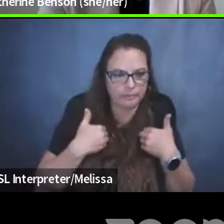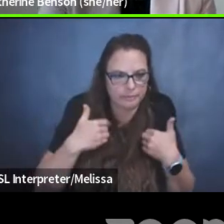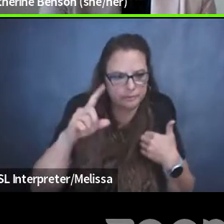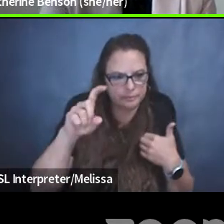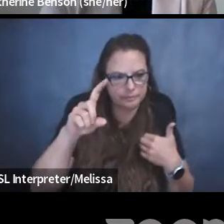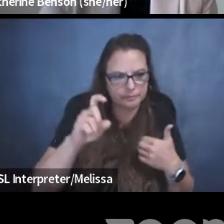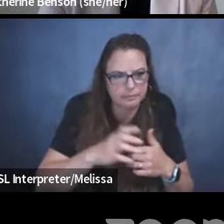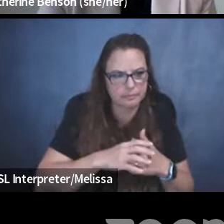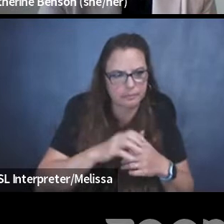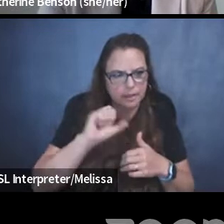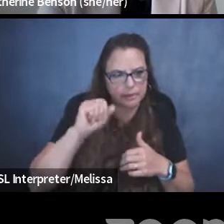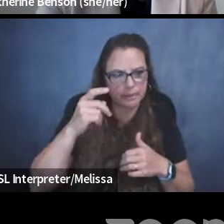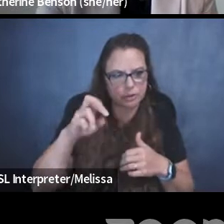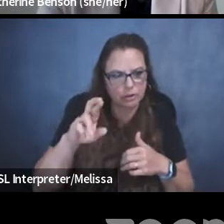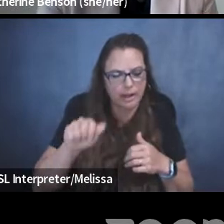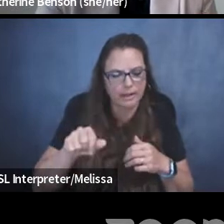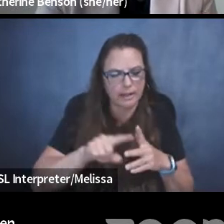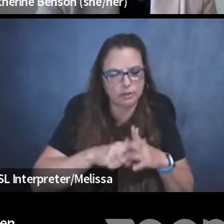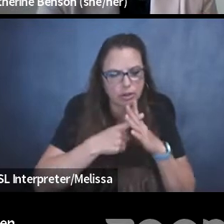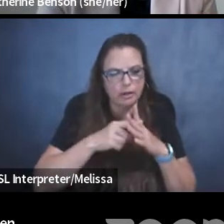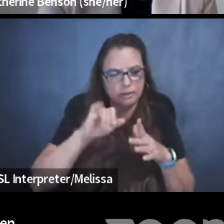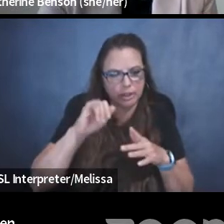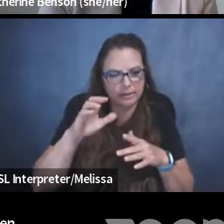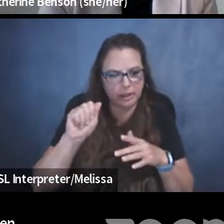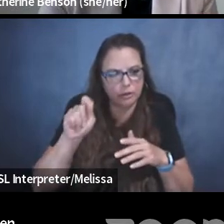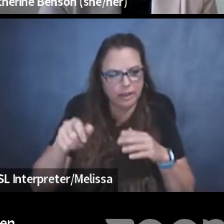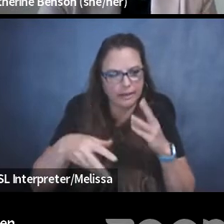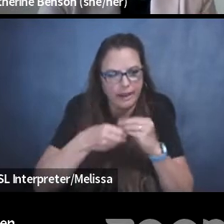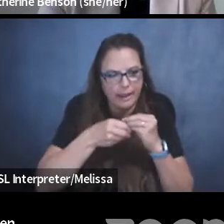I can start, and Jessica, you can add on if you want.